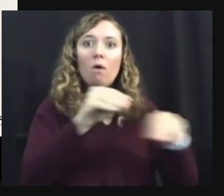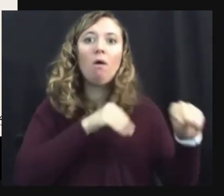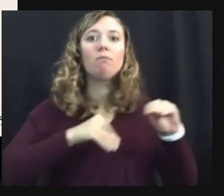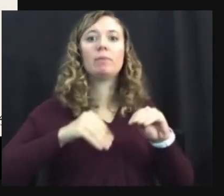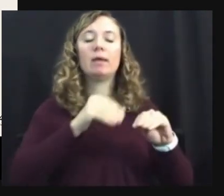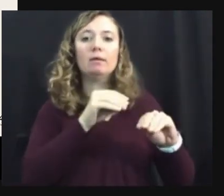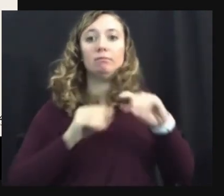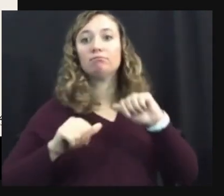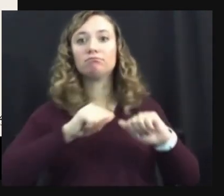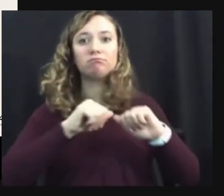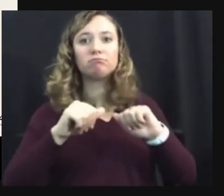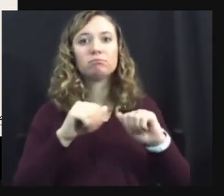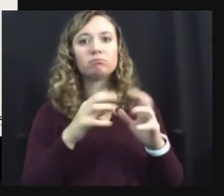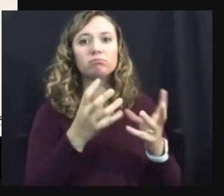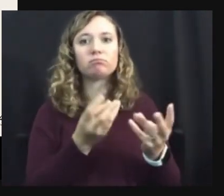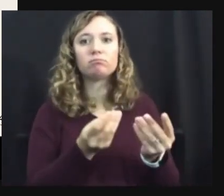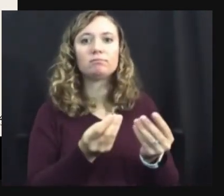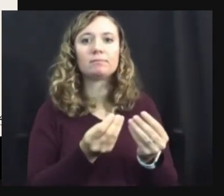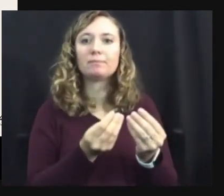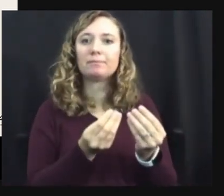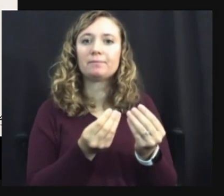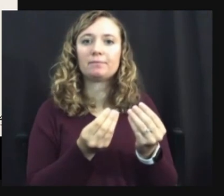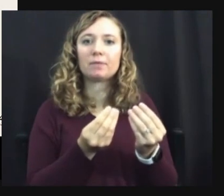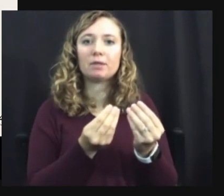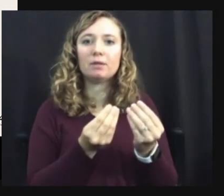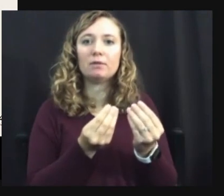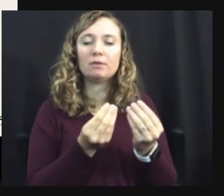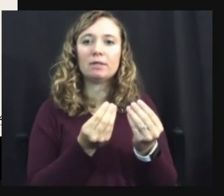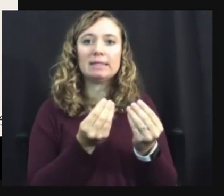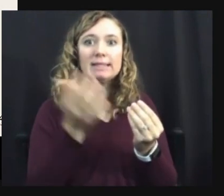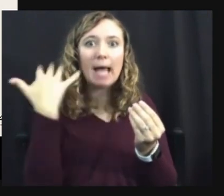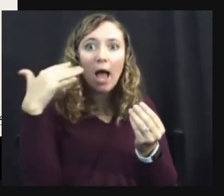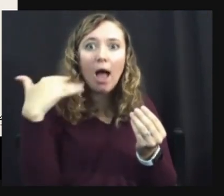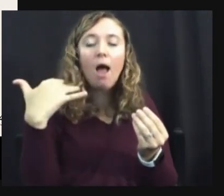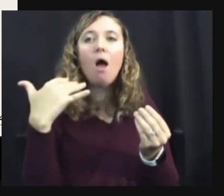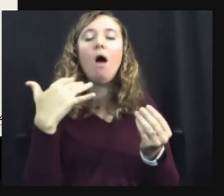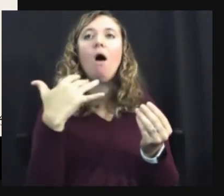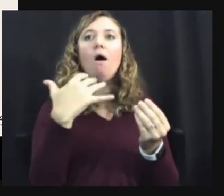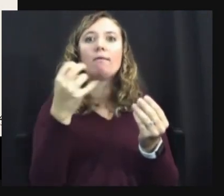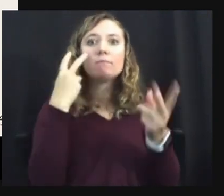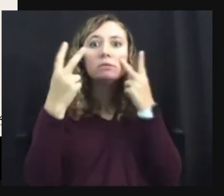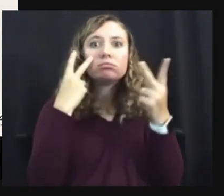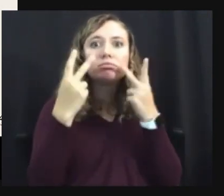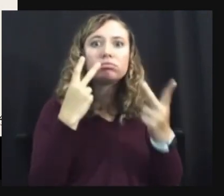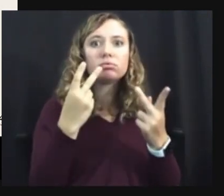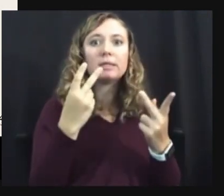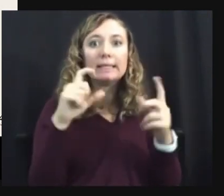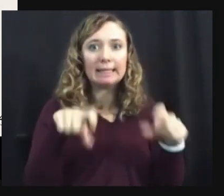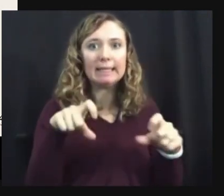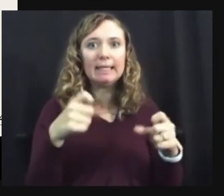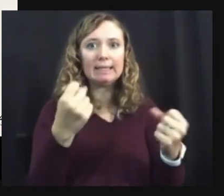um, you know, lots of sound and lots of visual stimulation. And you may have students